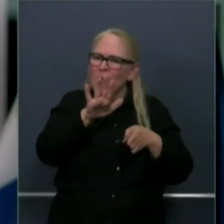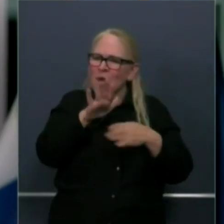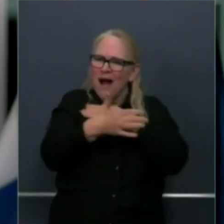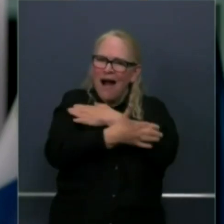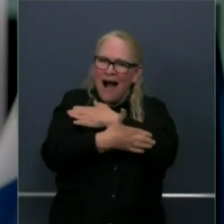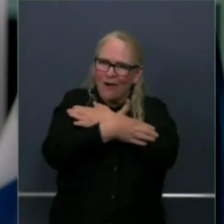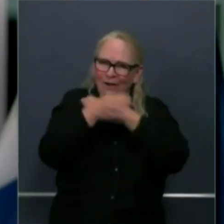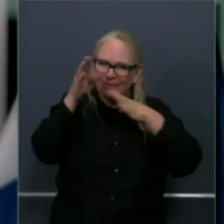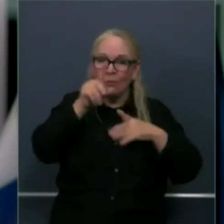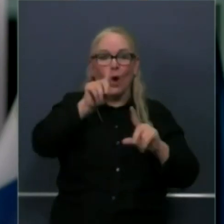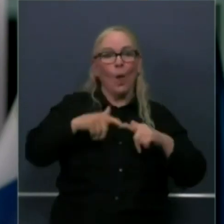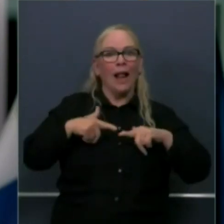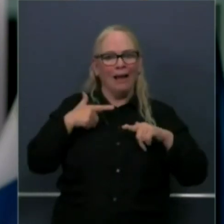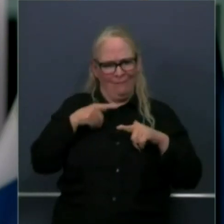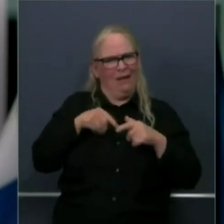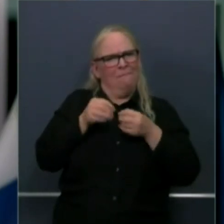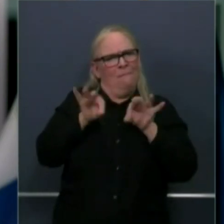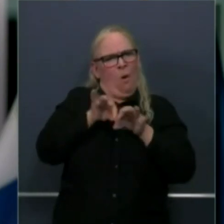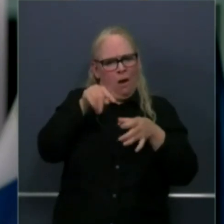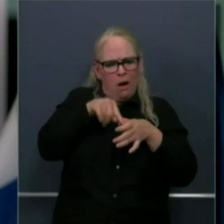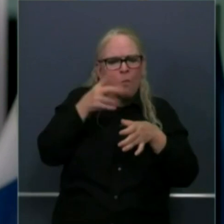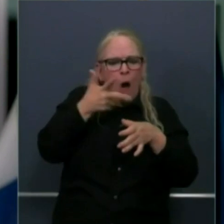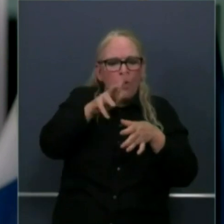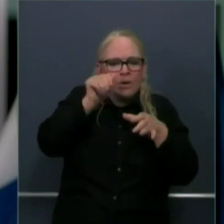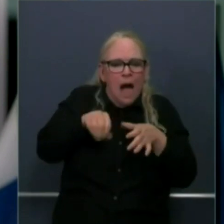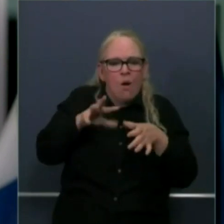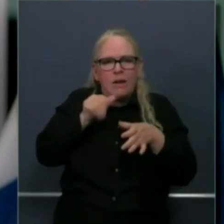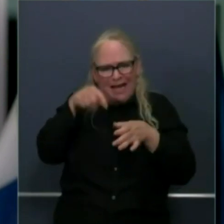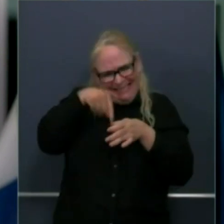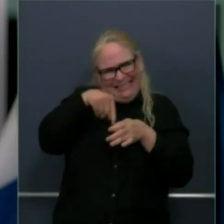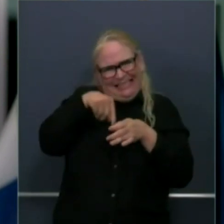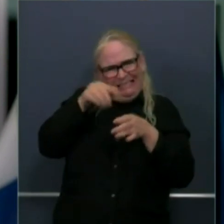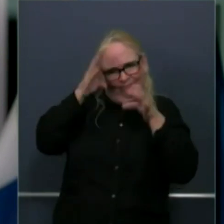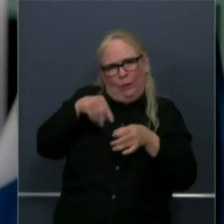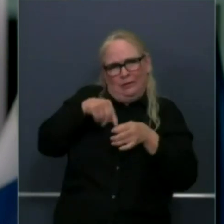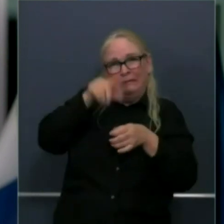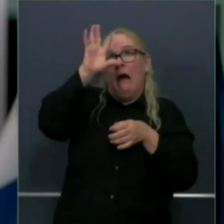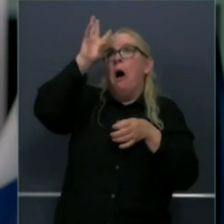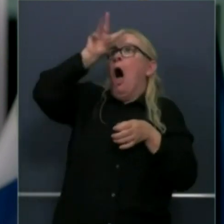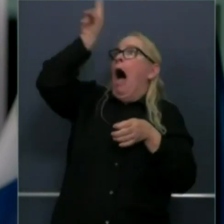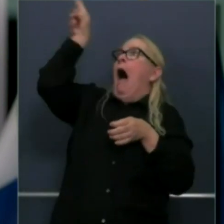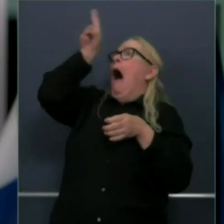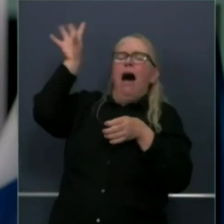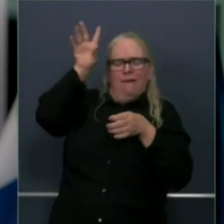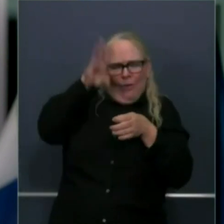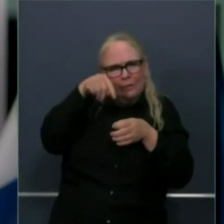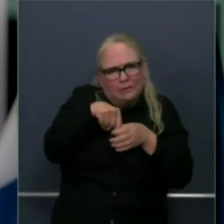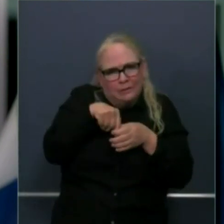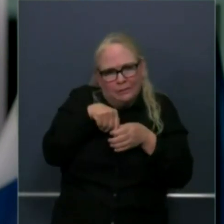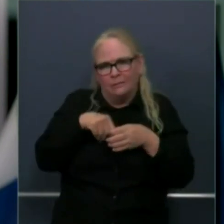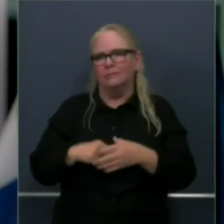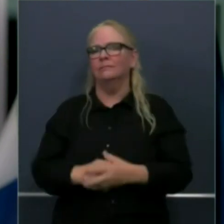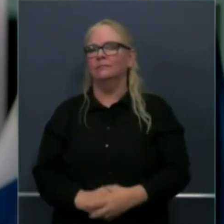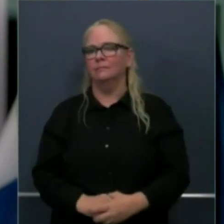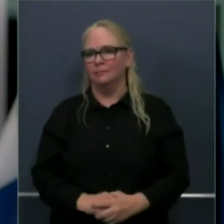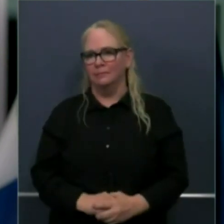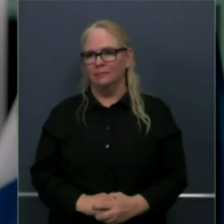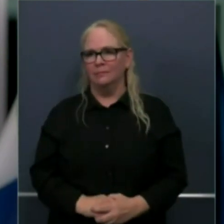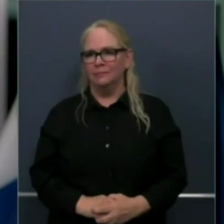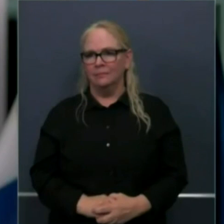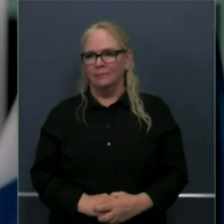I encourage you to do the same as it relates to accessing testing. Just type in your zip code, your address, and you'll find the most